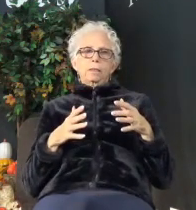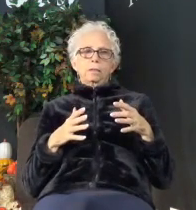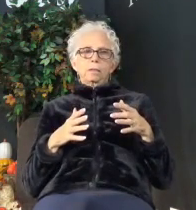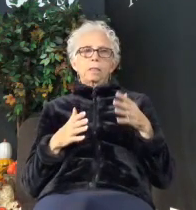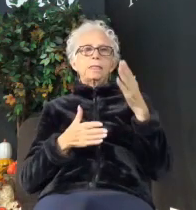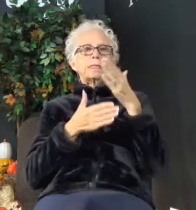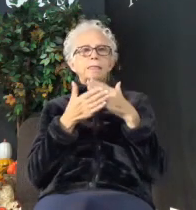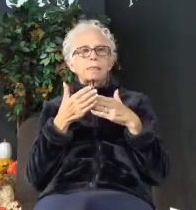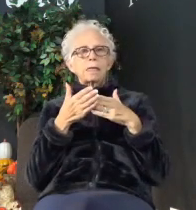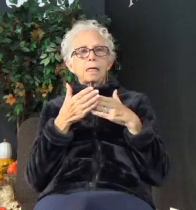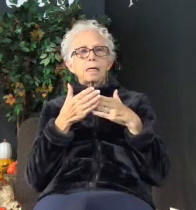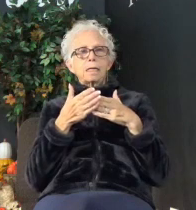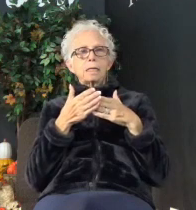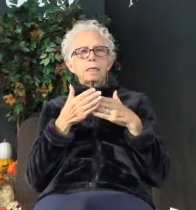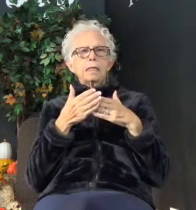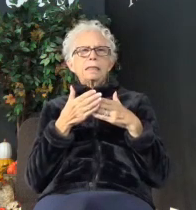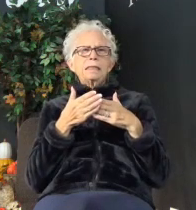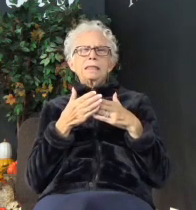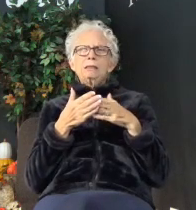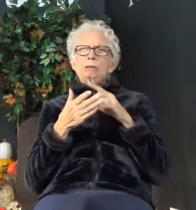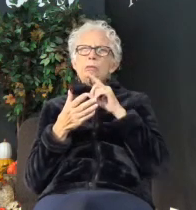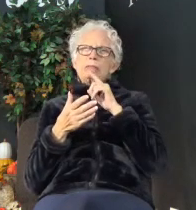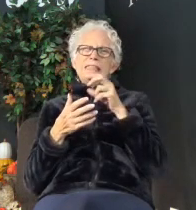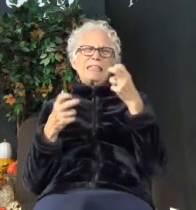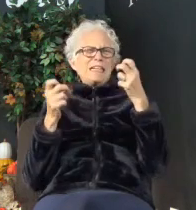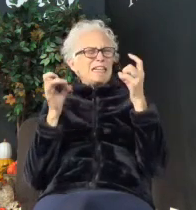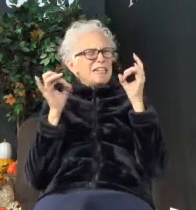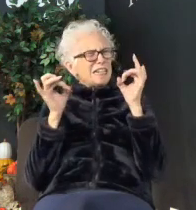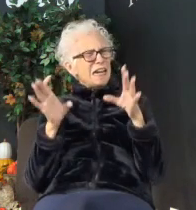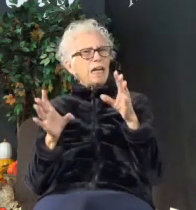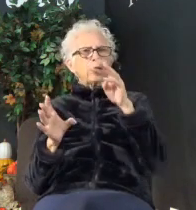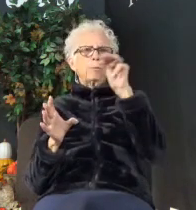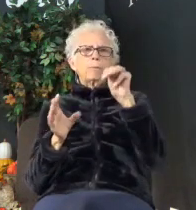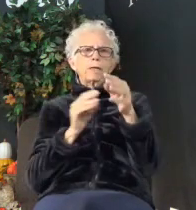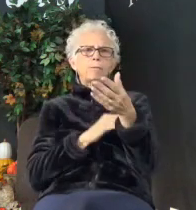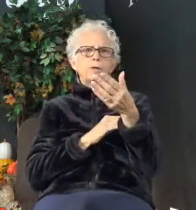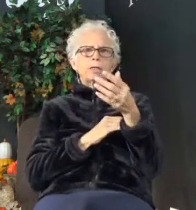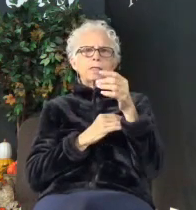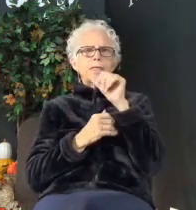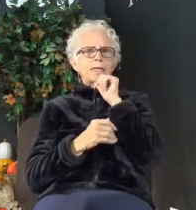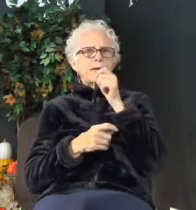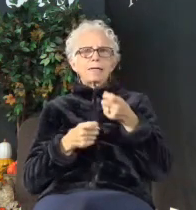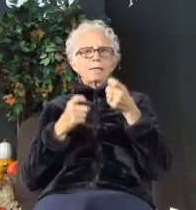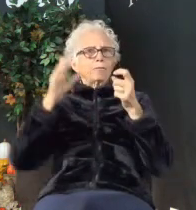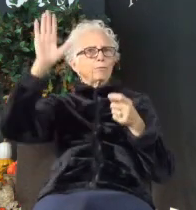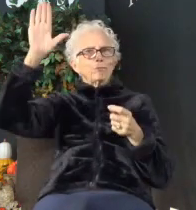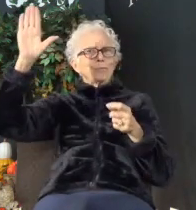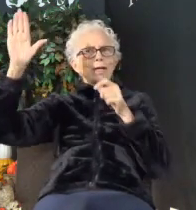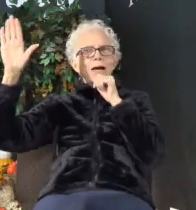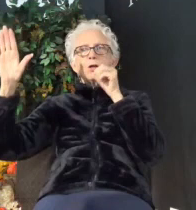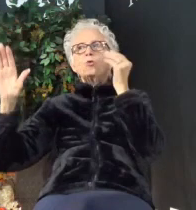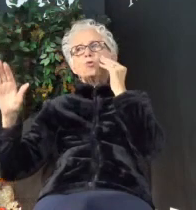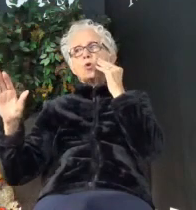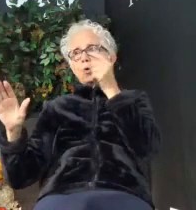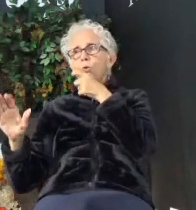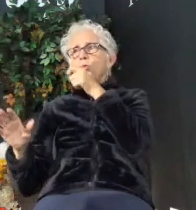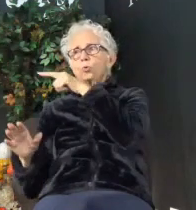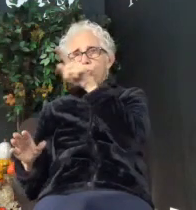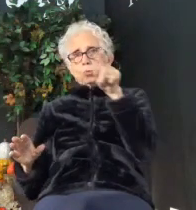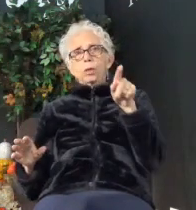Some dread Monday morning. I'm not going to ask you to give me a show of hands, but you know who you are, right?